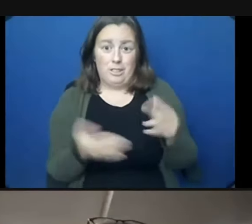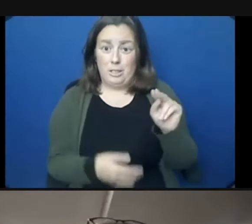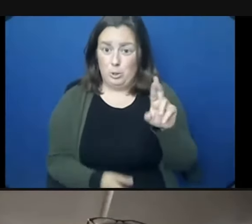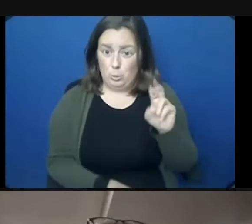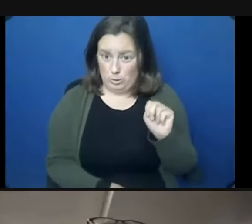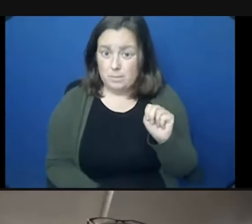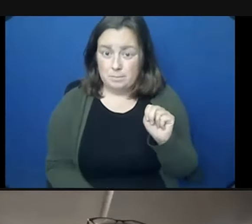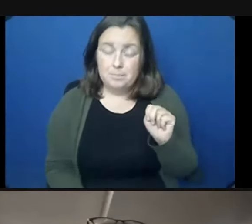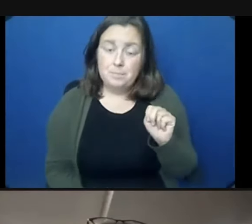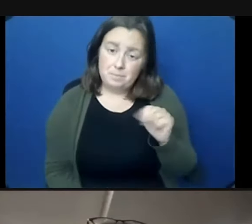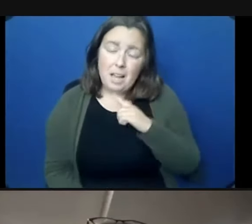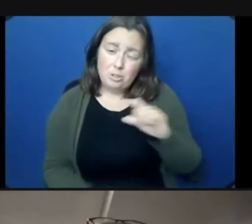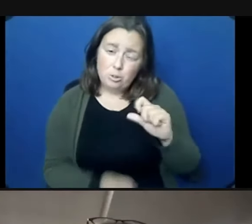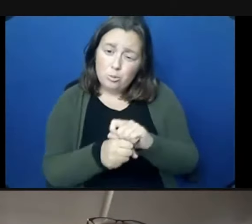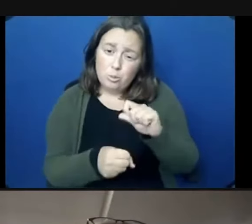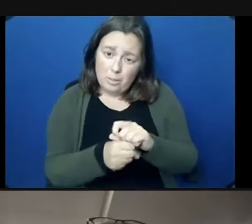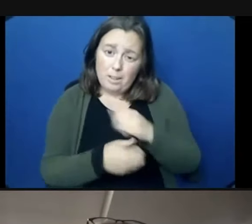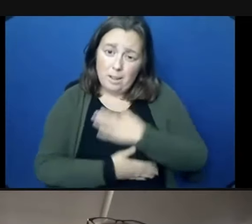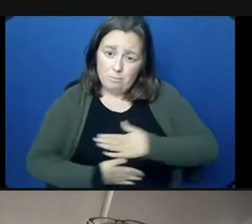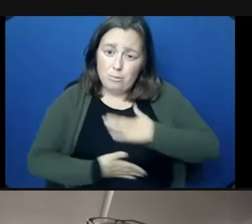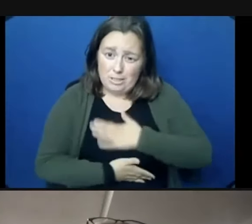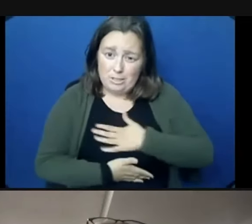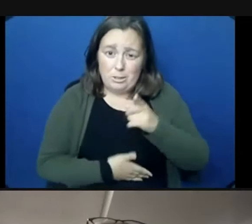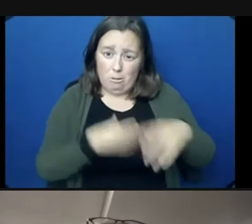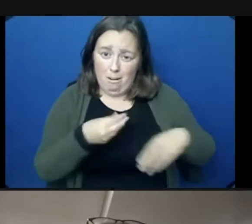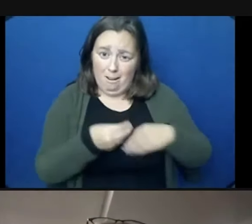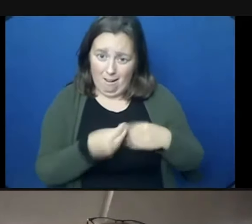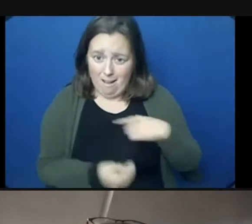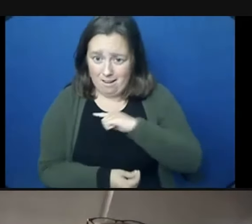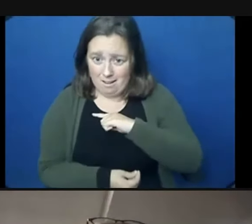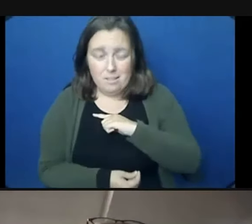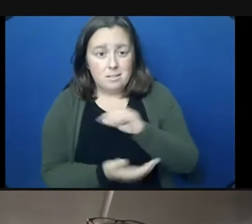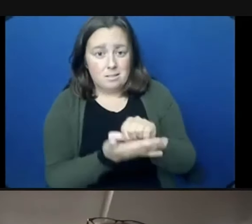to do. So I truly appreciate you guys having us on the agenda tonight and hearing us.